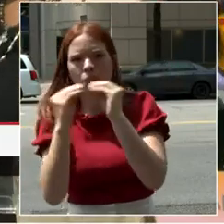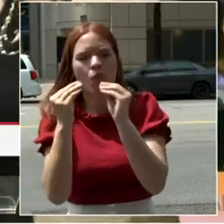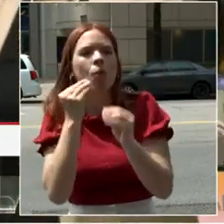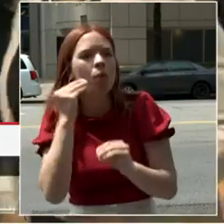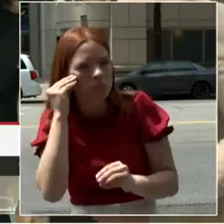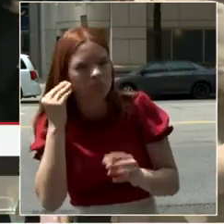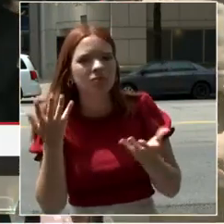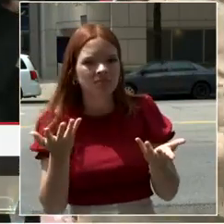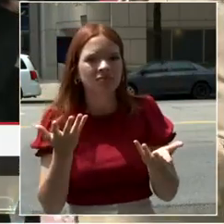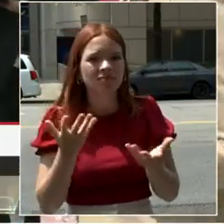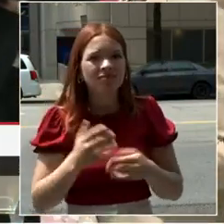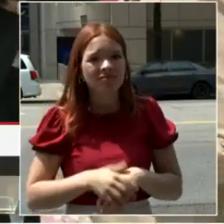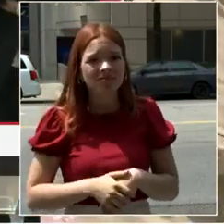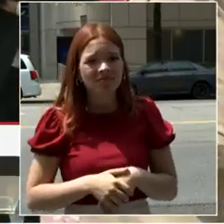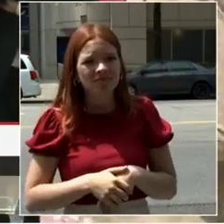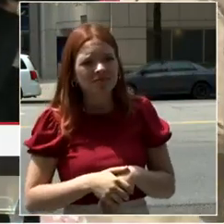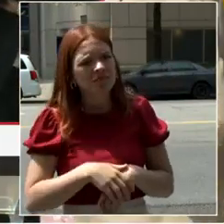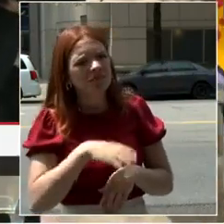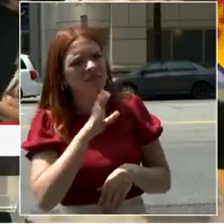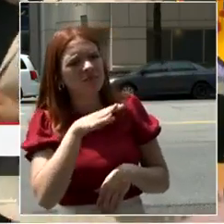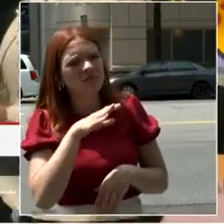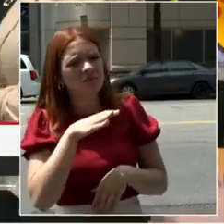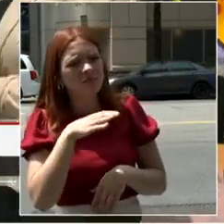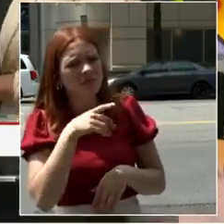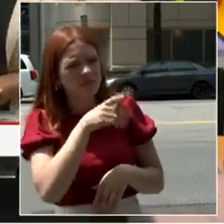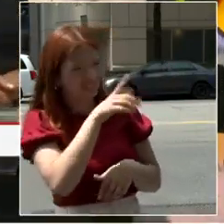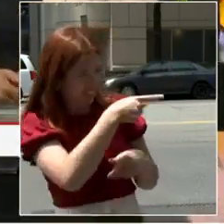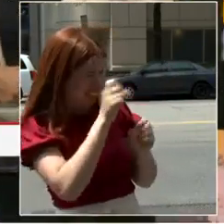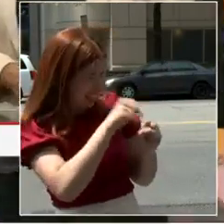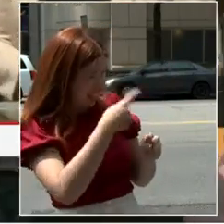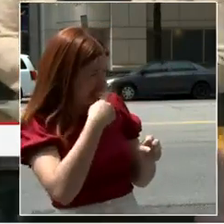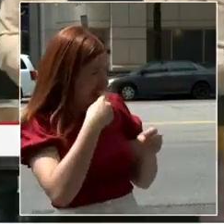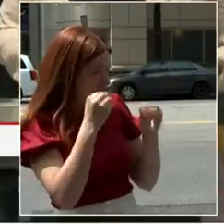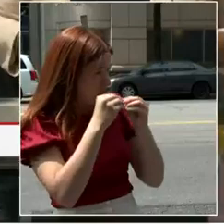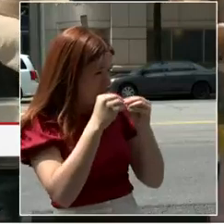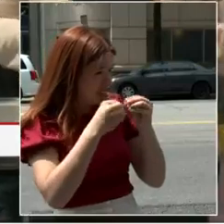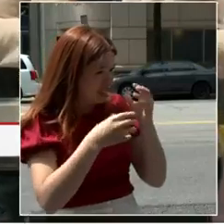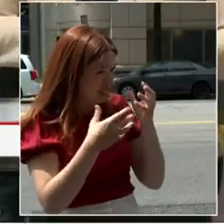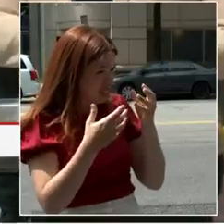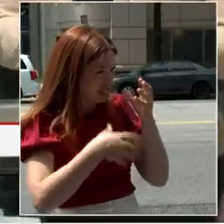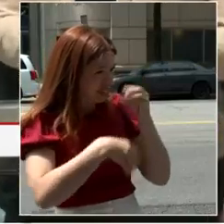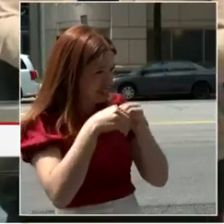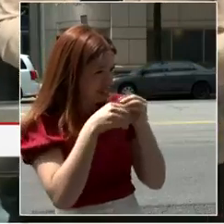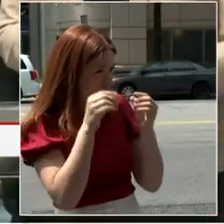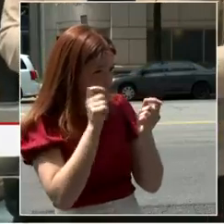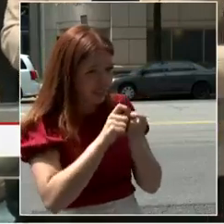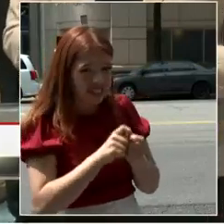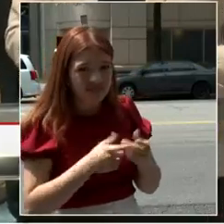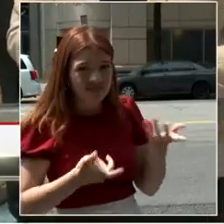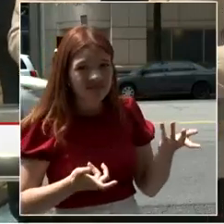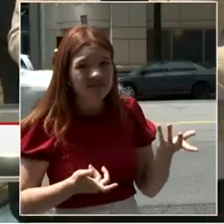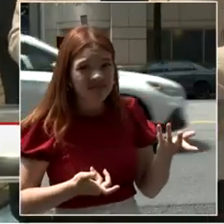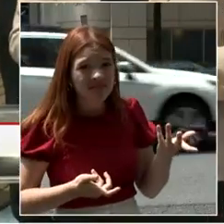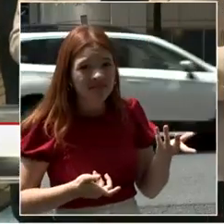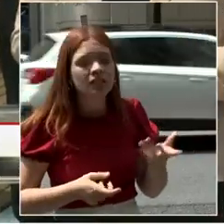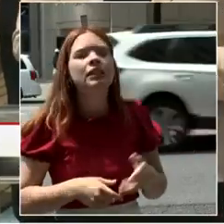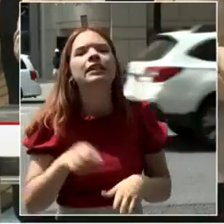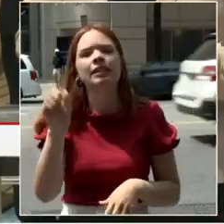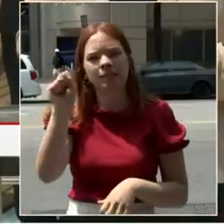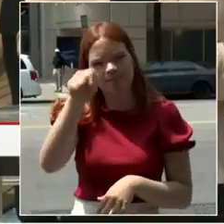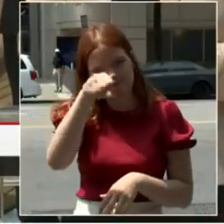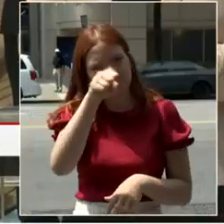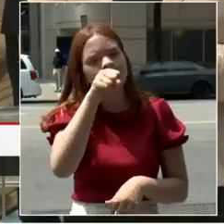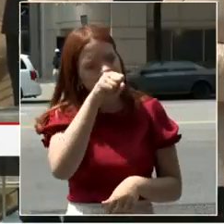Yeah, I can just give you, I can give you perhaps an example of something. The comeback plan talks about universities.